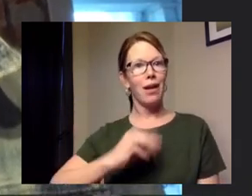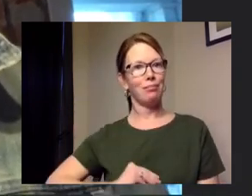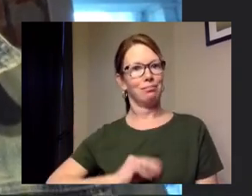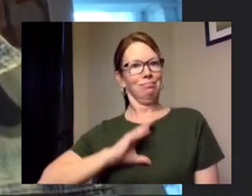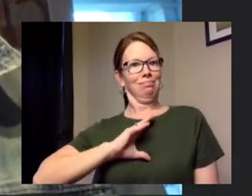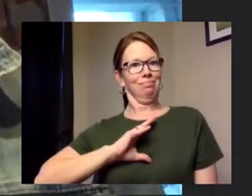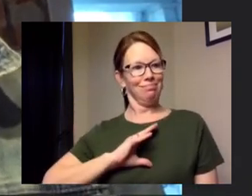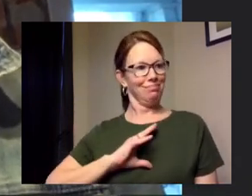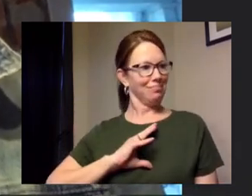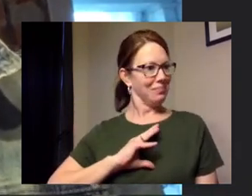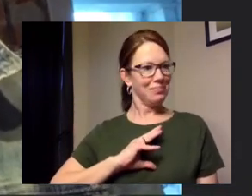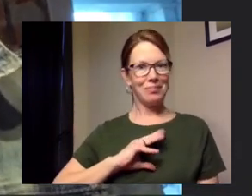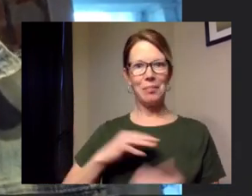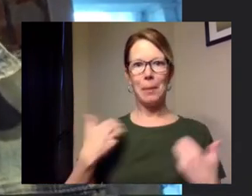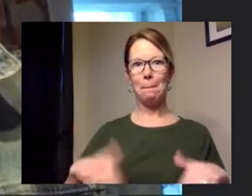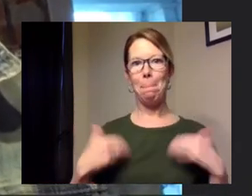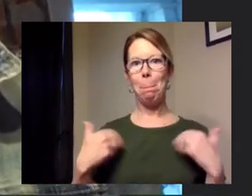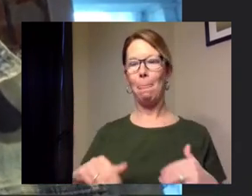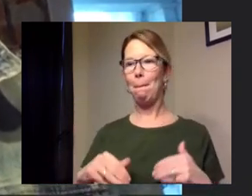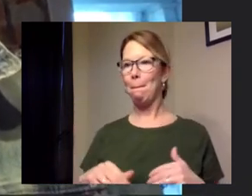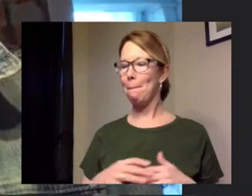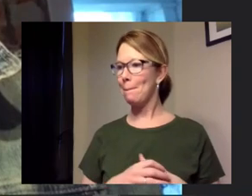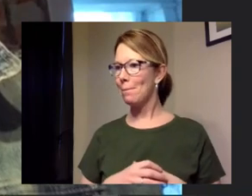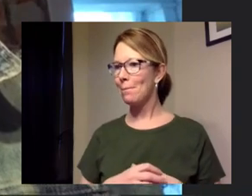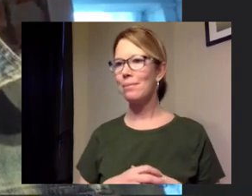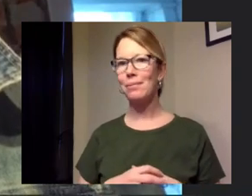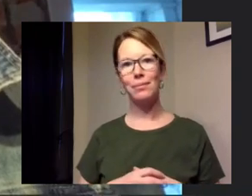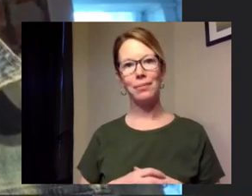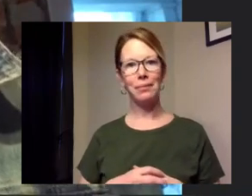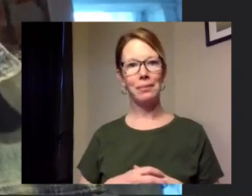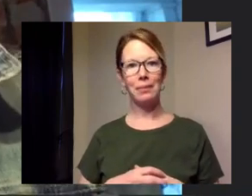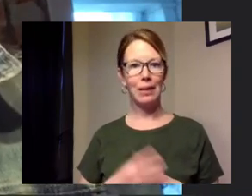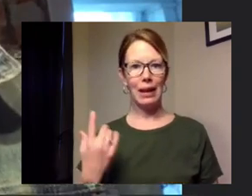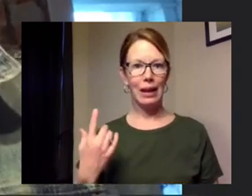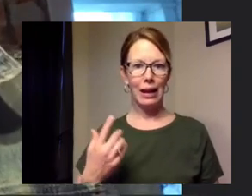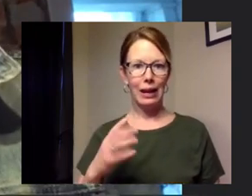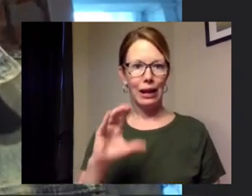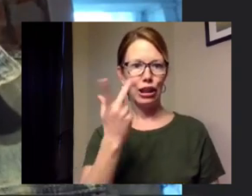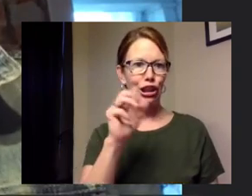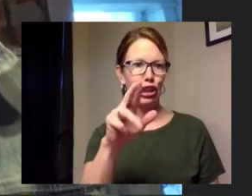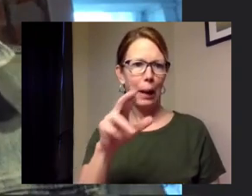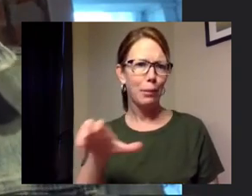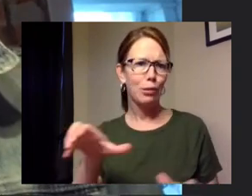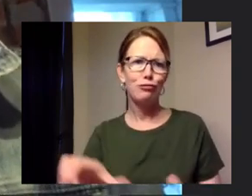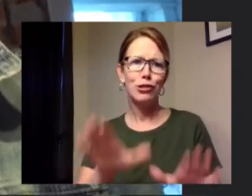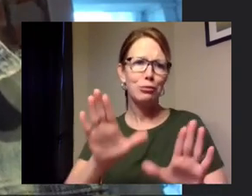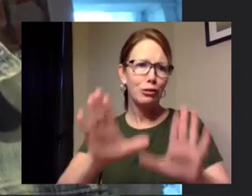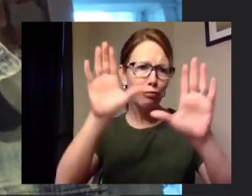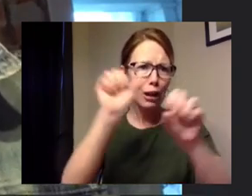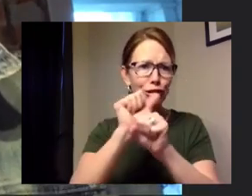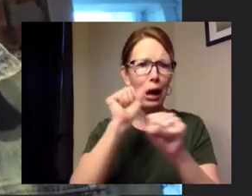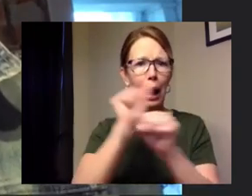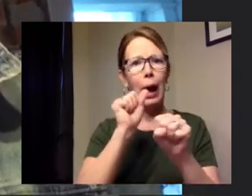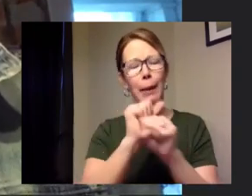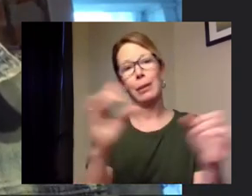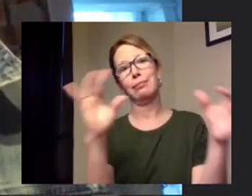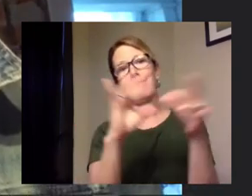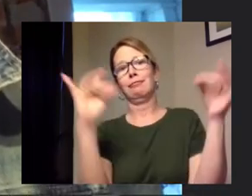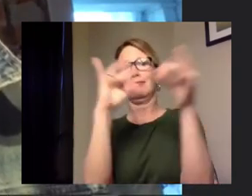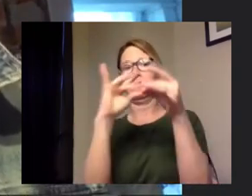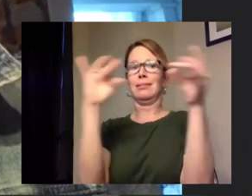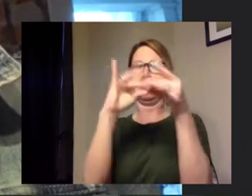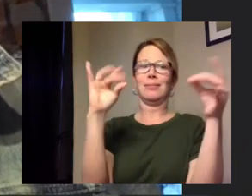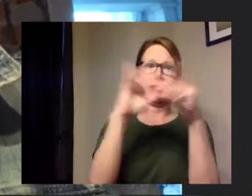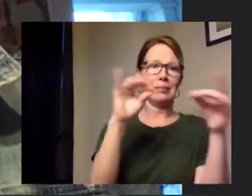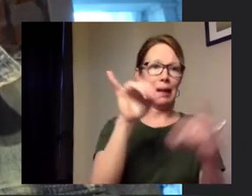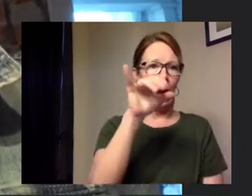feel as if it's evidence of of the the great job the chamber's been doing to um talk about what a great place yellow